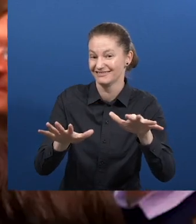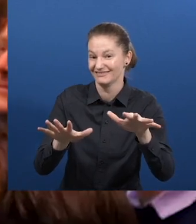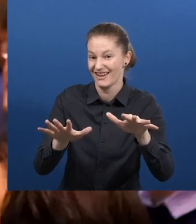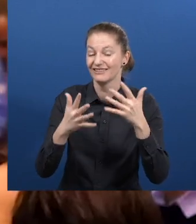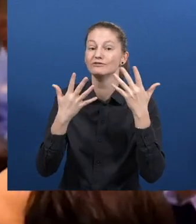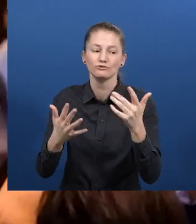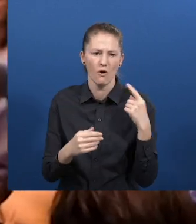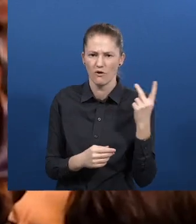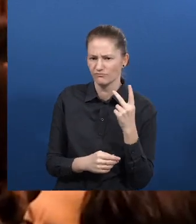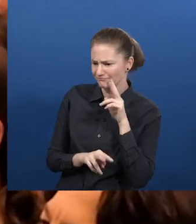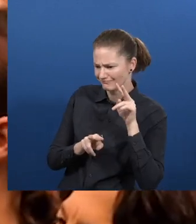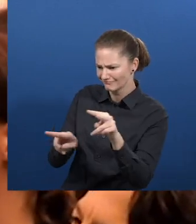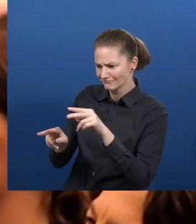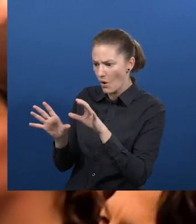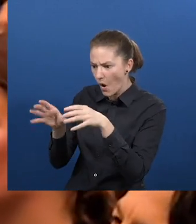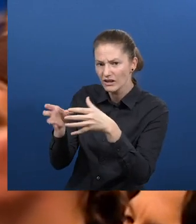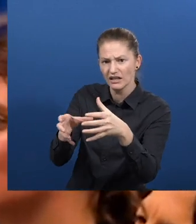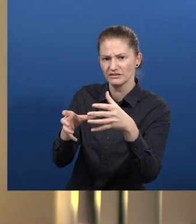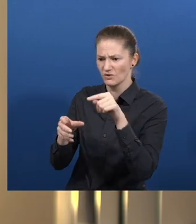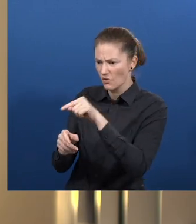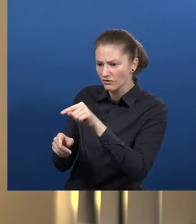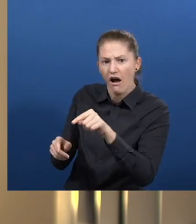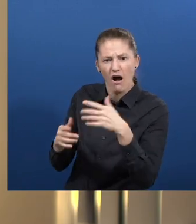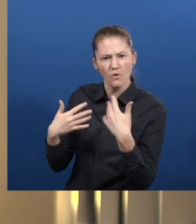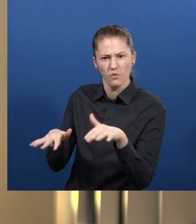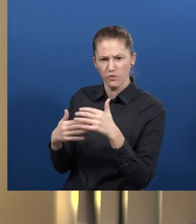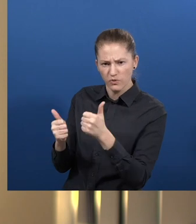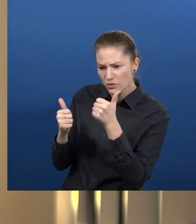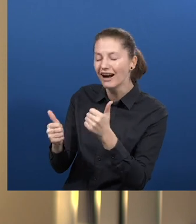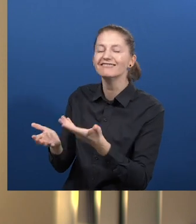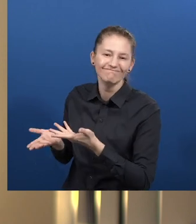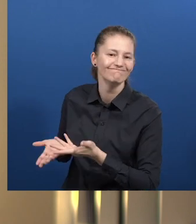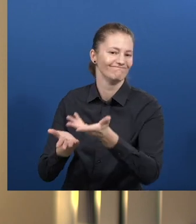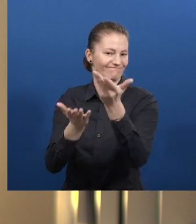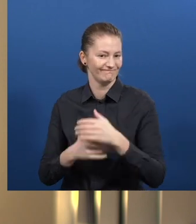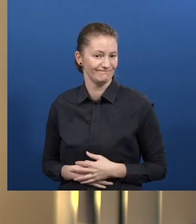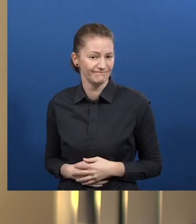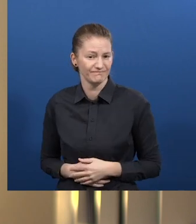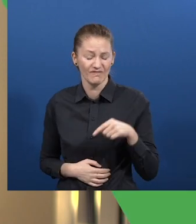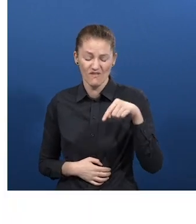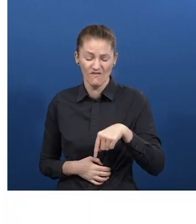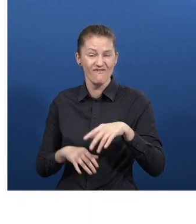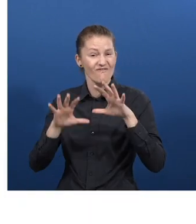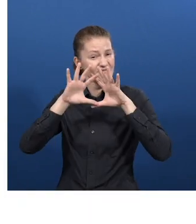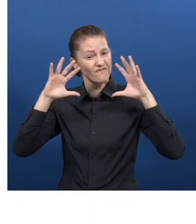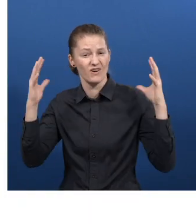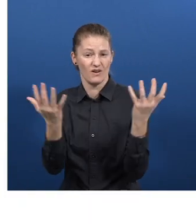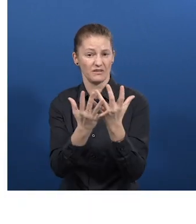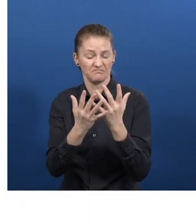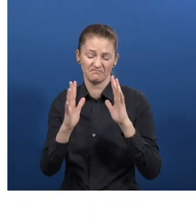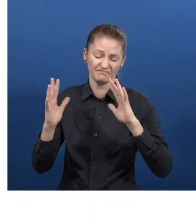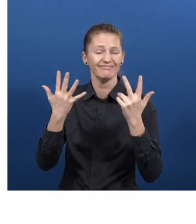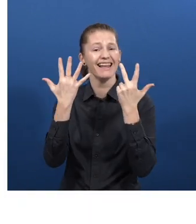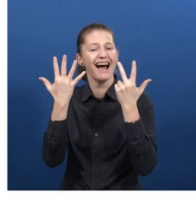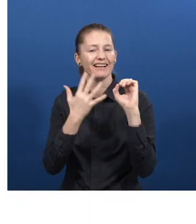Impact Transfer is an Ashoka initiative. We do this in different fields and with different types of organizations. Worldwide,